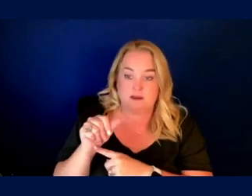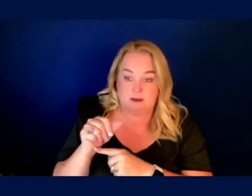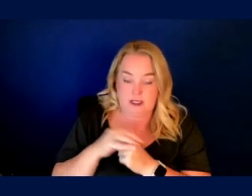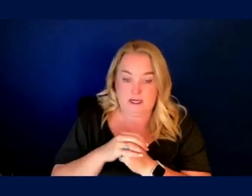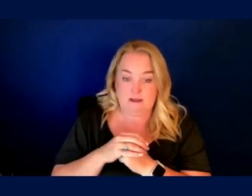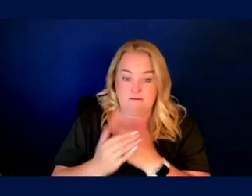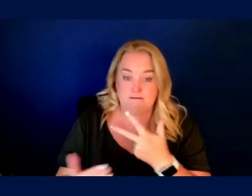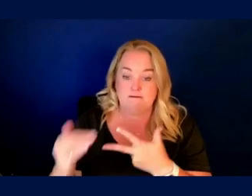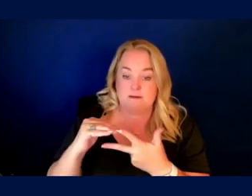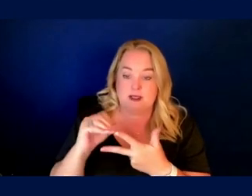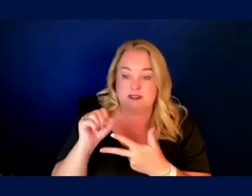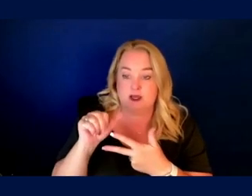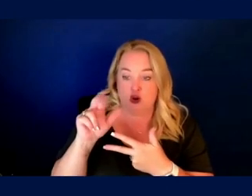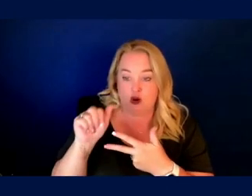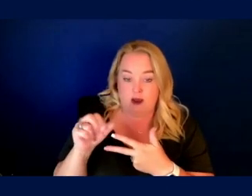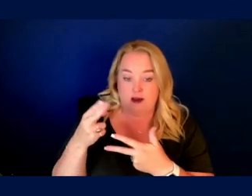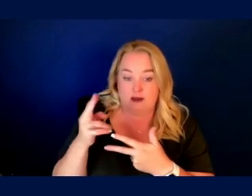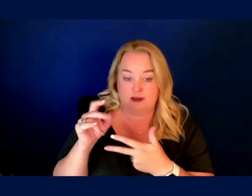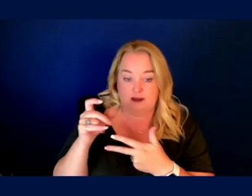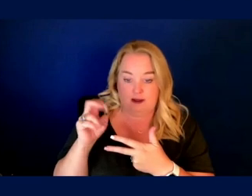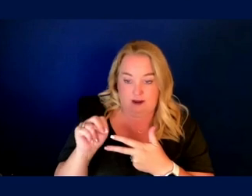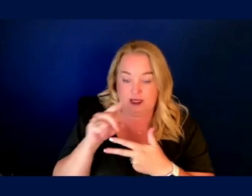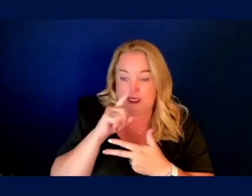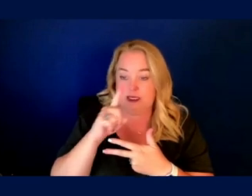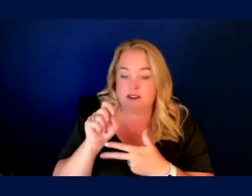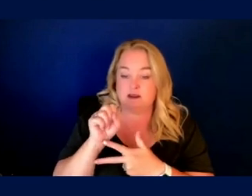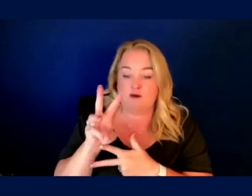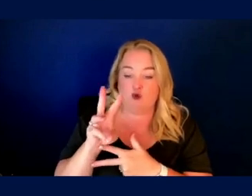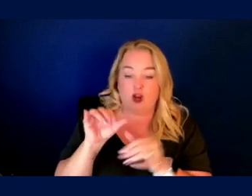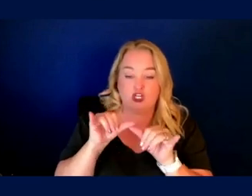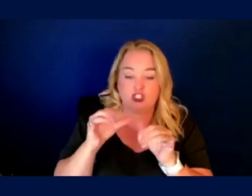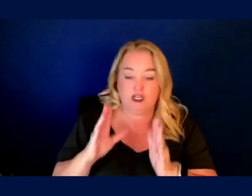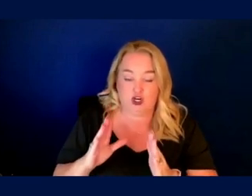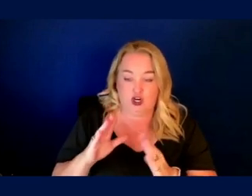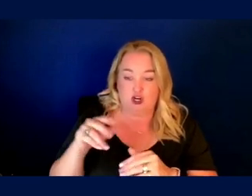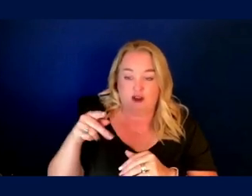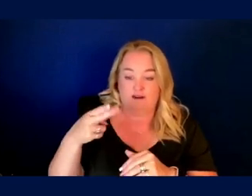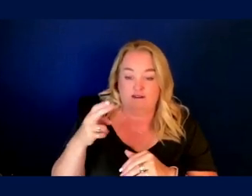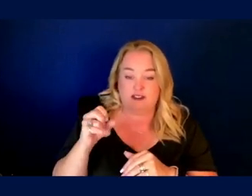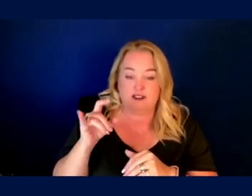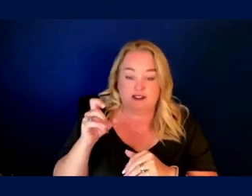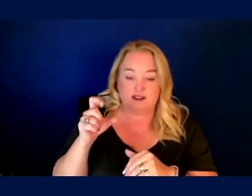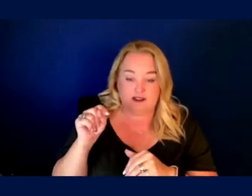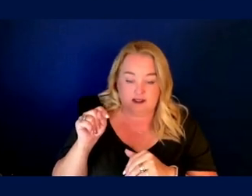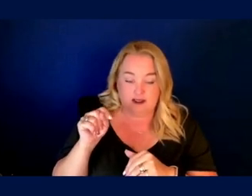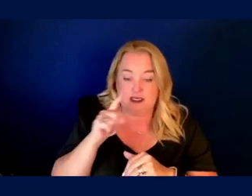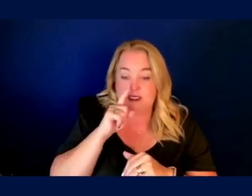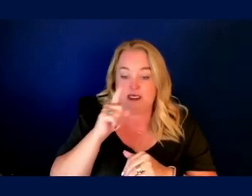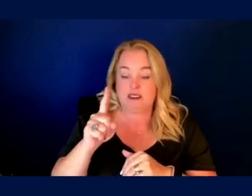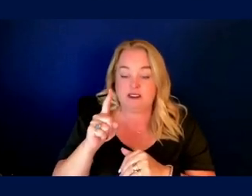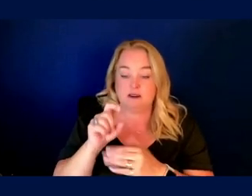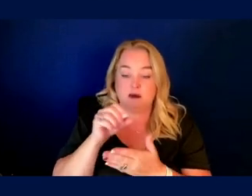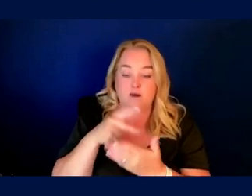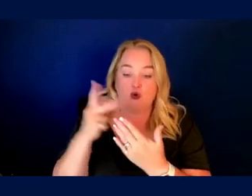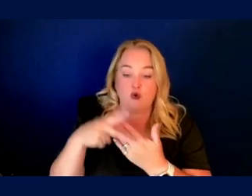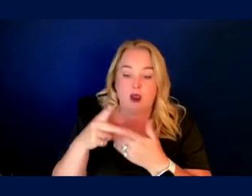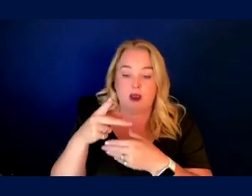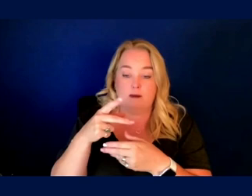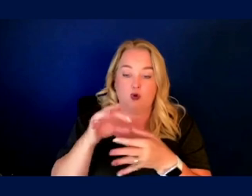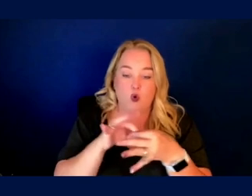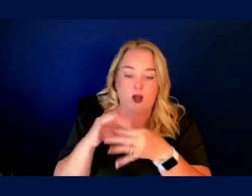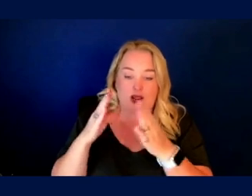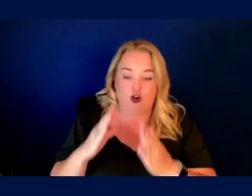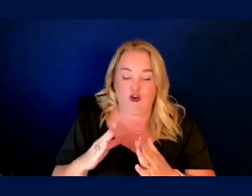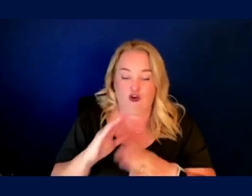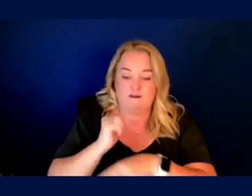Sarah Husnane is a software engineer and physicist who serves as a systems integrator and program coordinator and founder